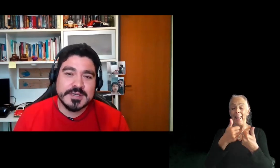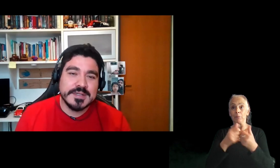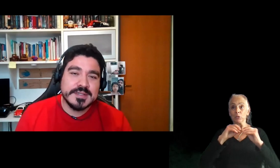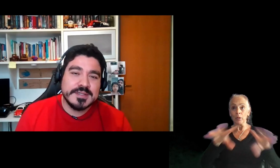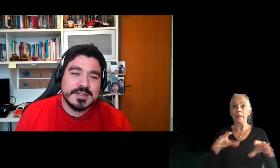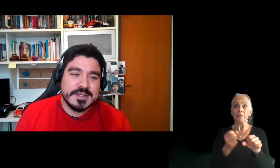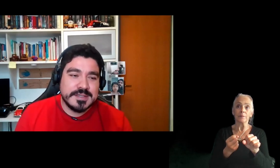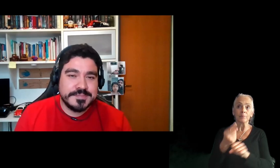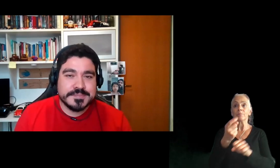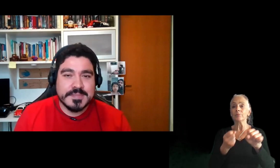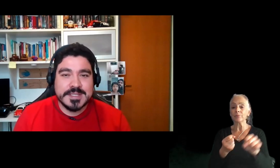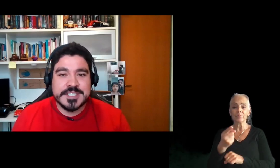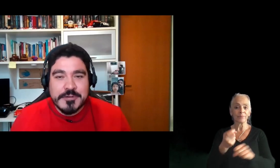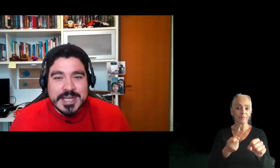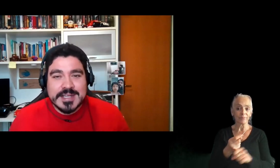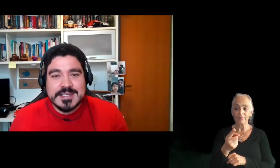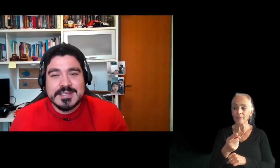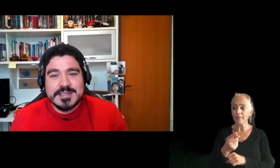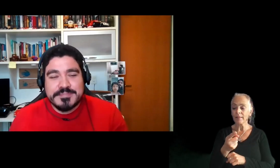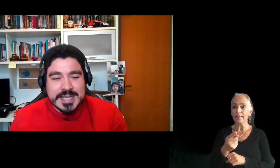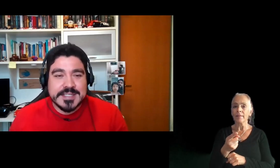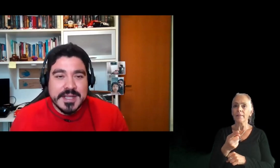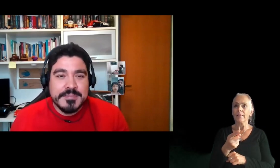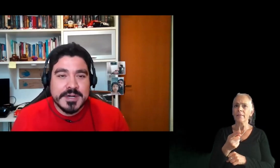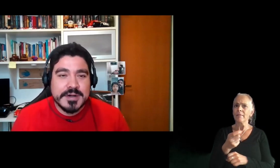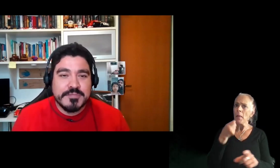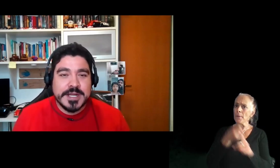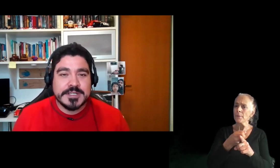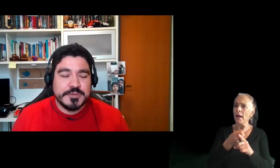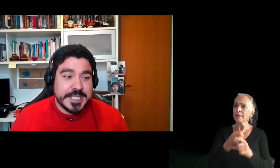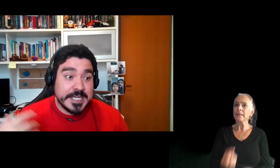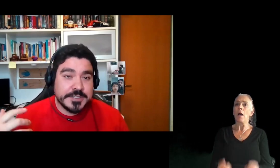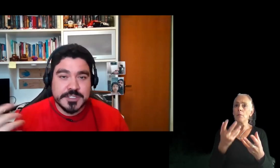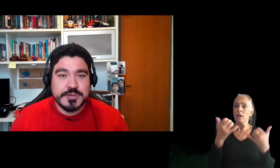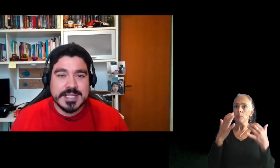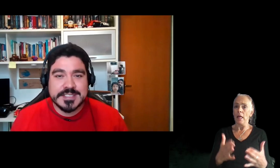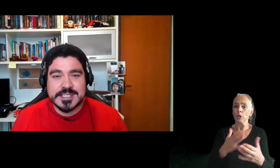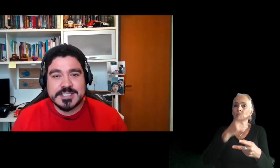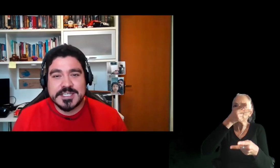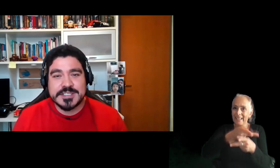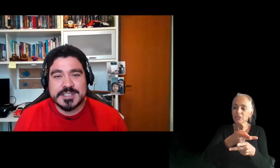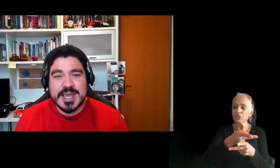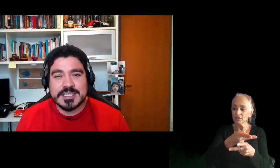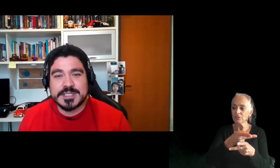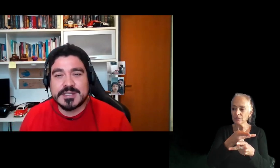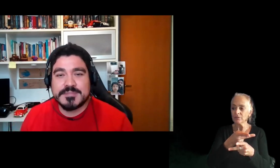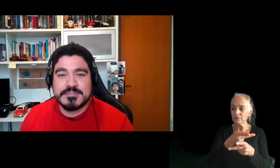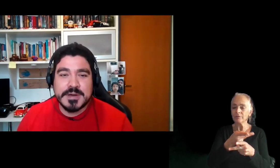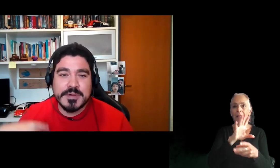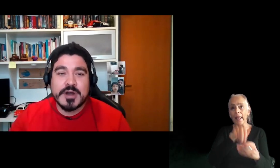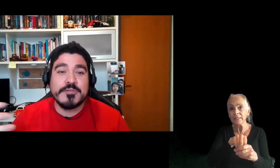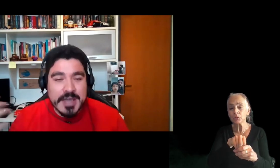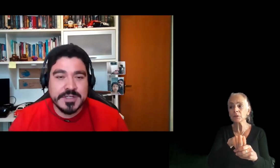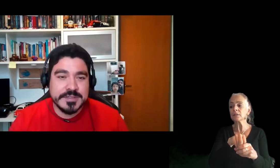year. Um, this directly impacts the number of players, retention strategies, decision, engagement, and